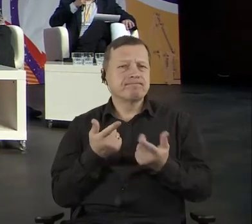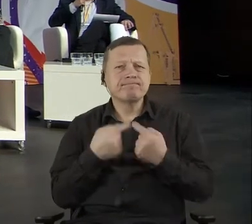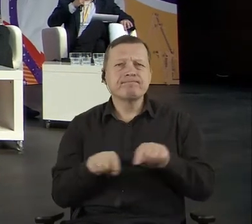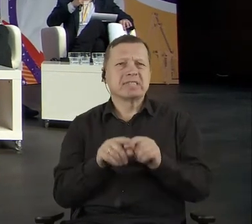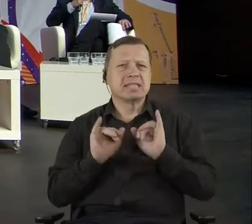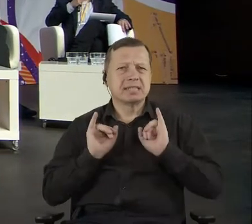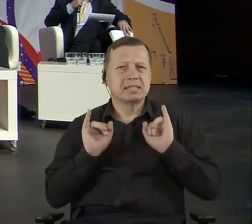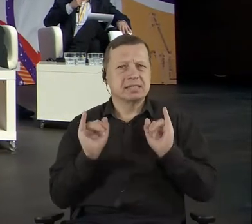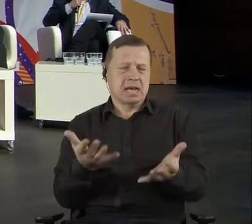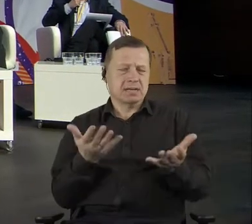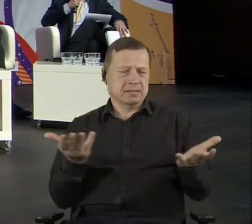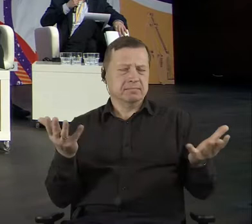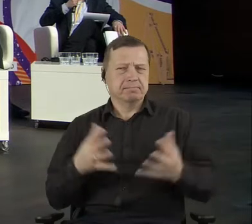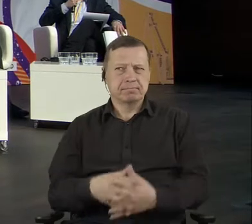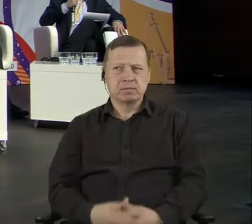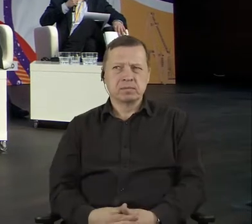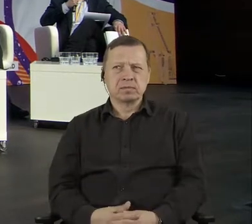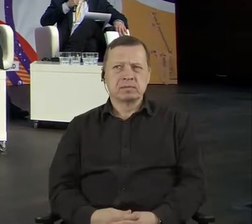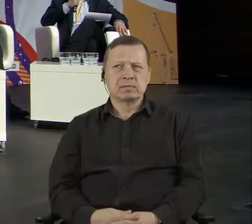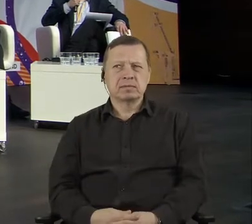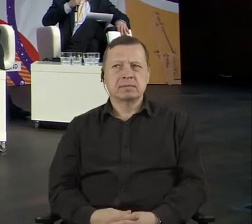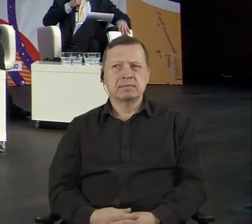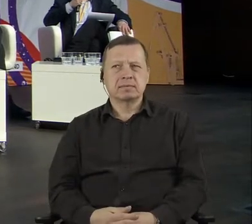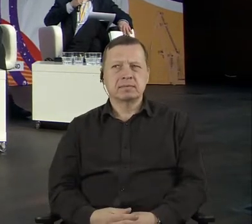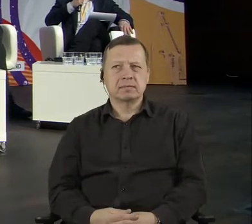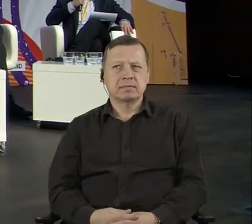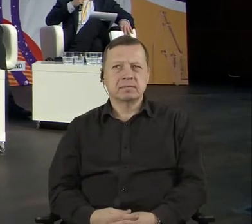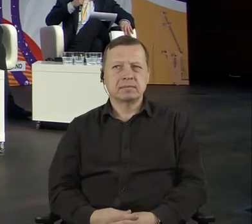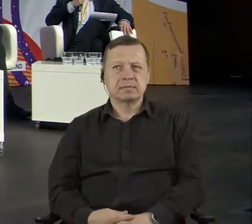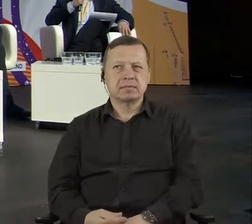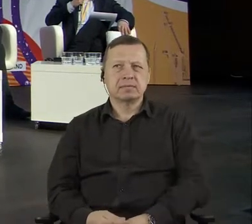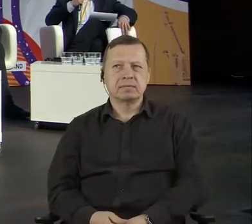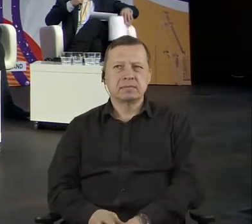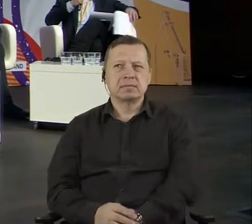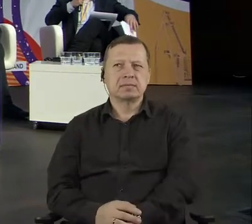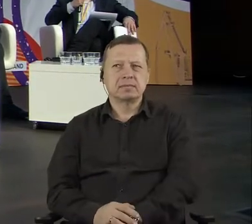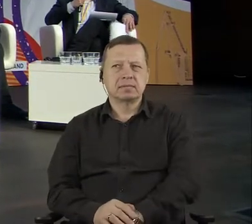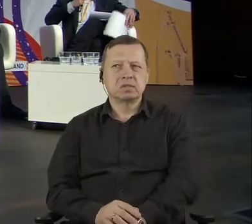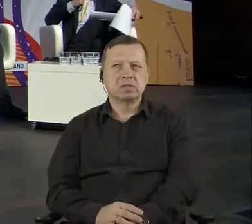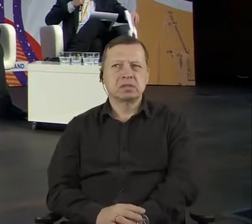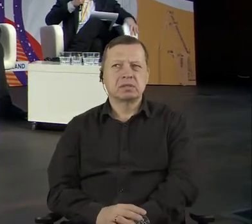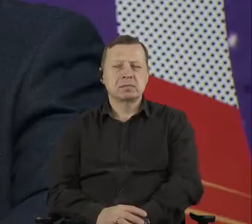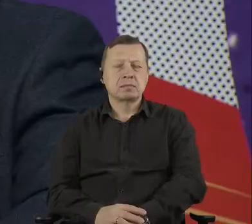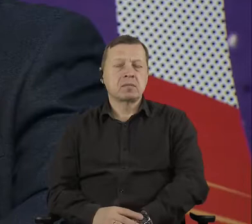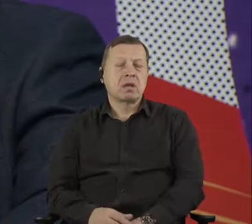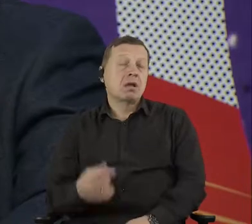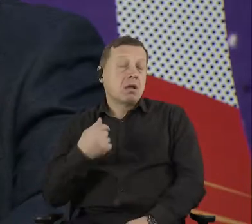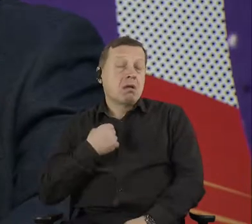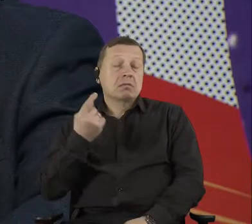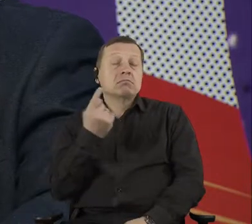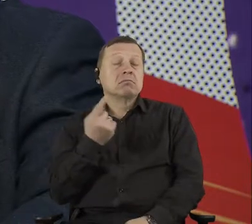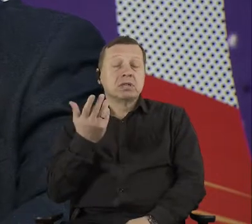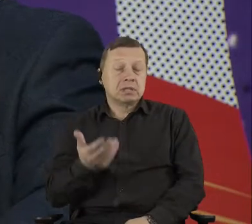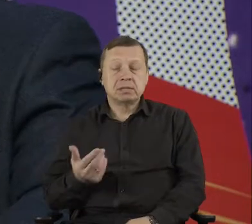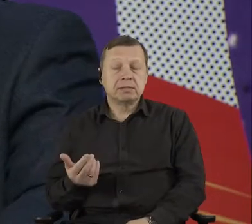the outcome that actually it can happen and we can enrich and develop democracy?